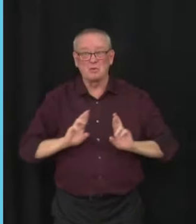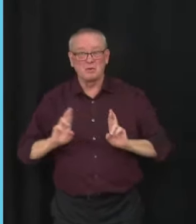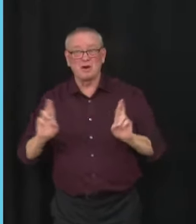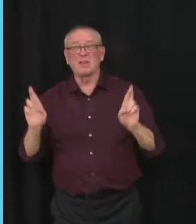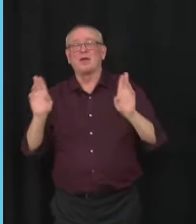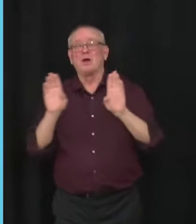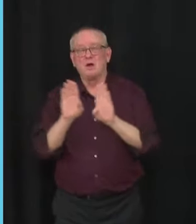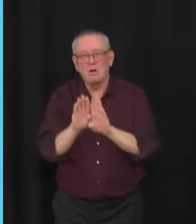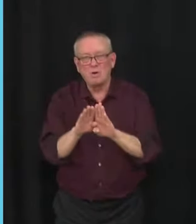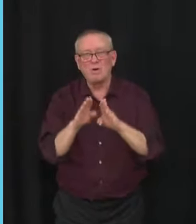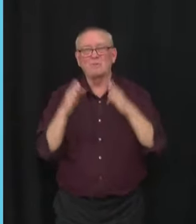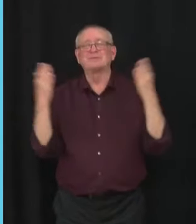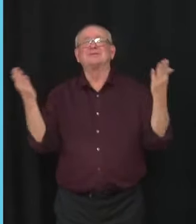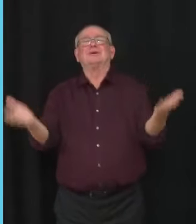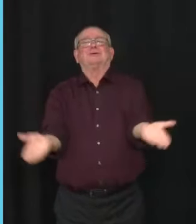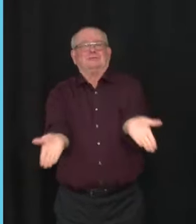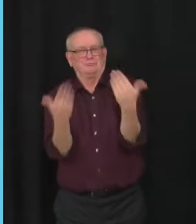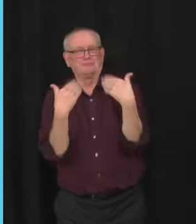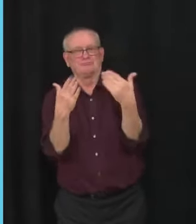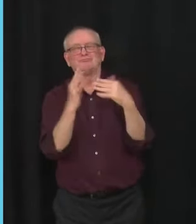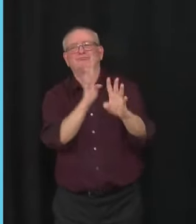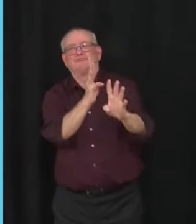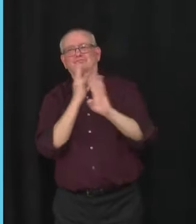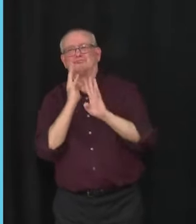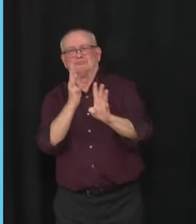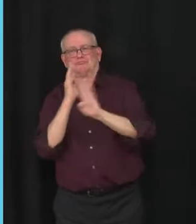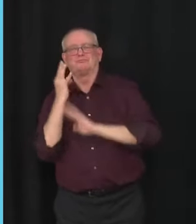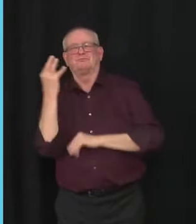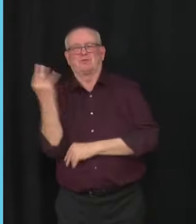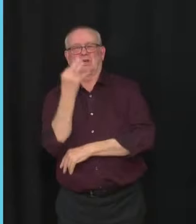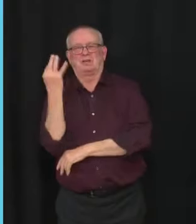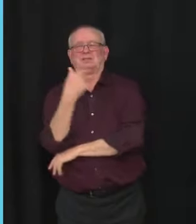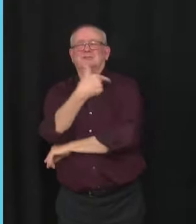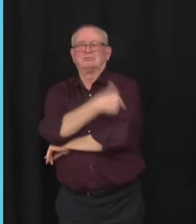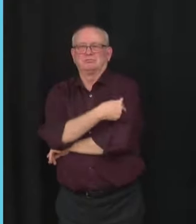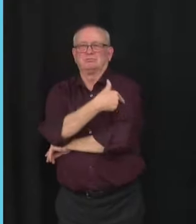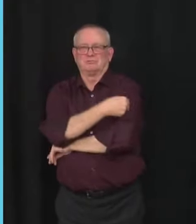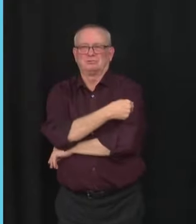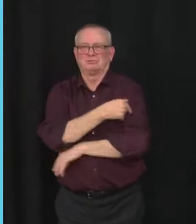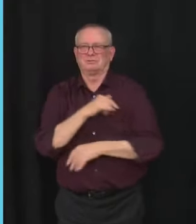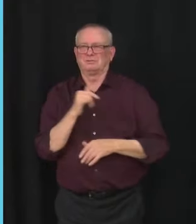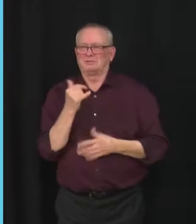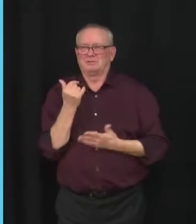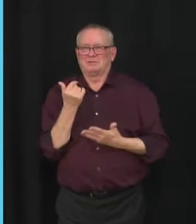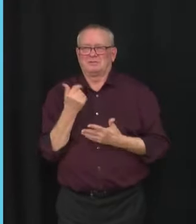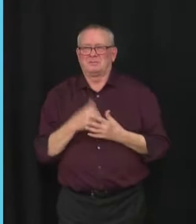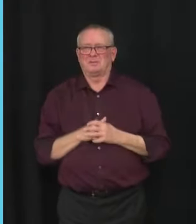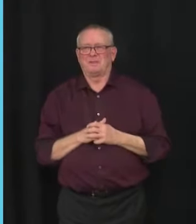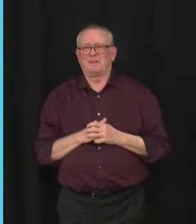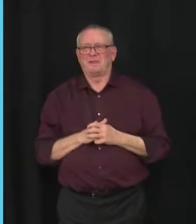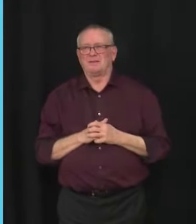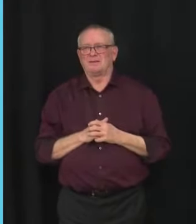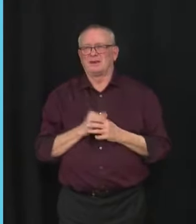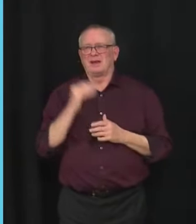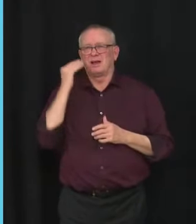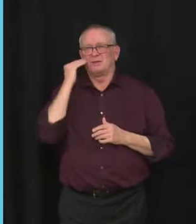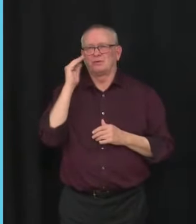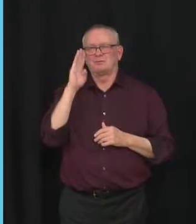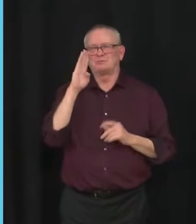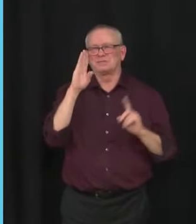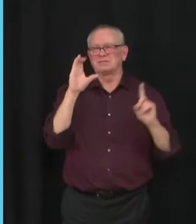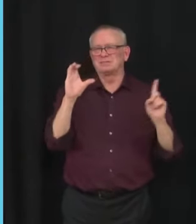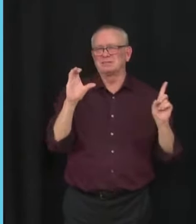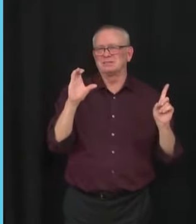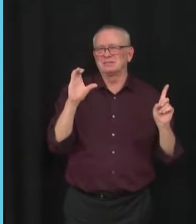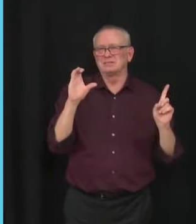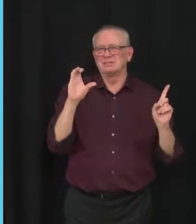has happened correctly. And then we can start. So it's taken a few days. I understand BC, like they're receiving theirs early this